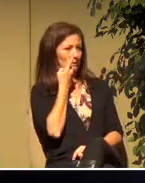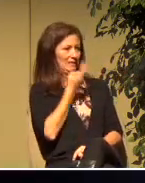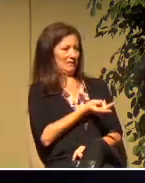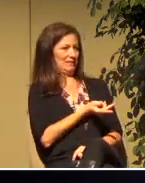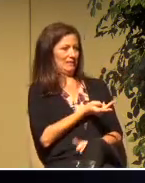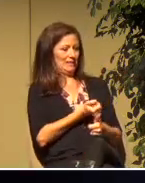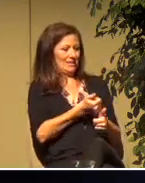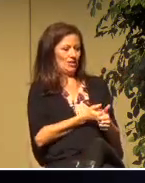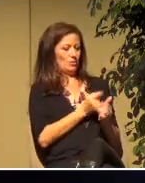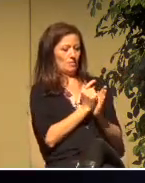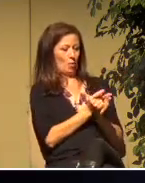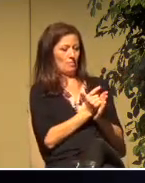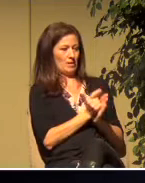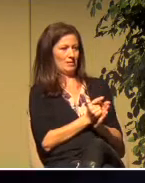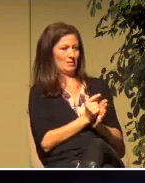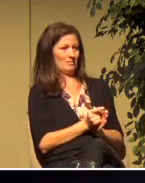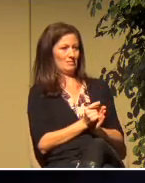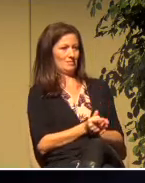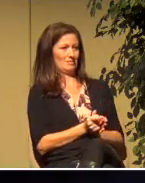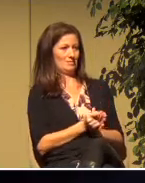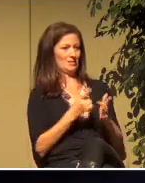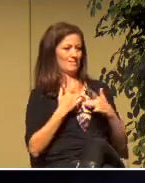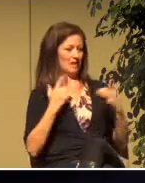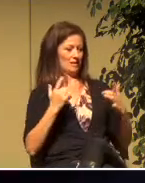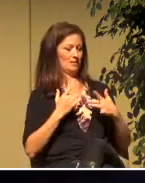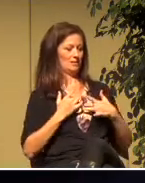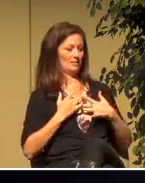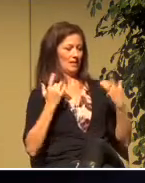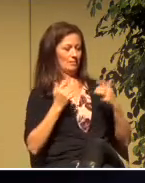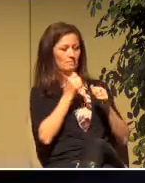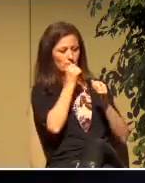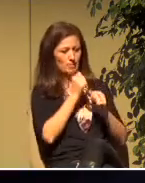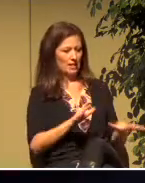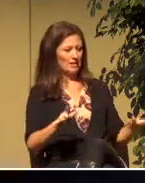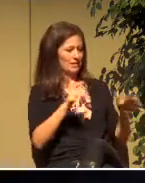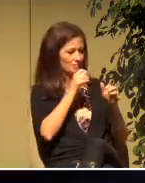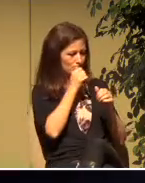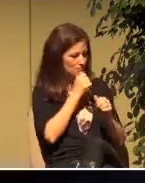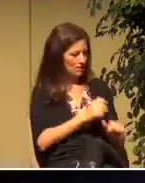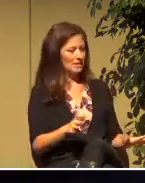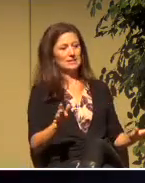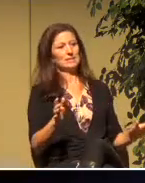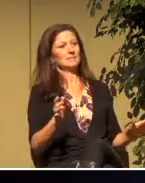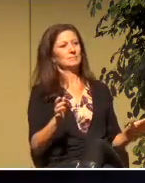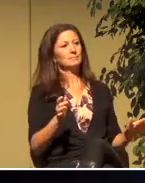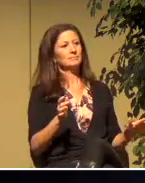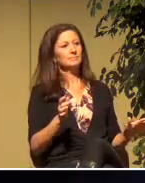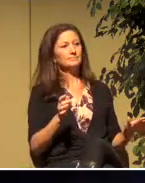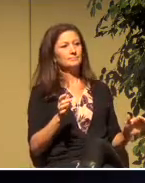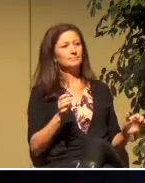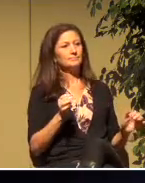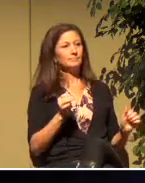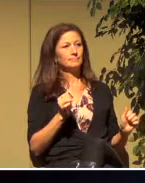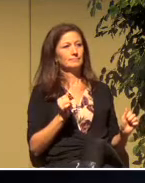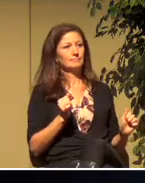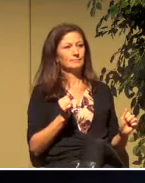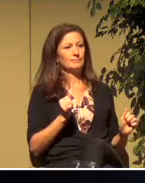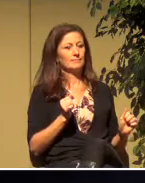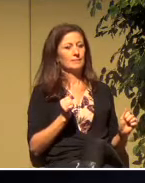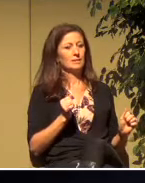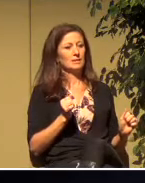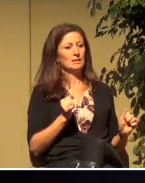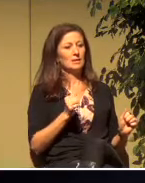moment, event after event, blessing after blessing that falls